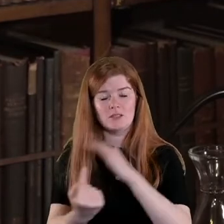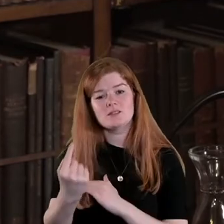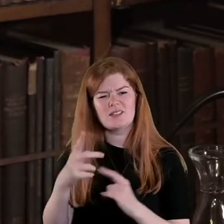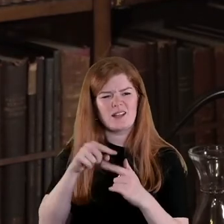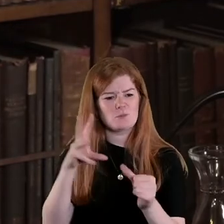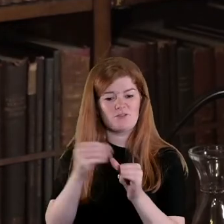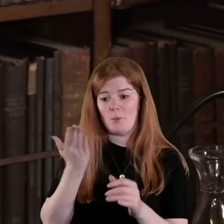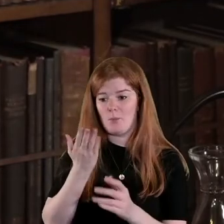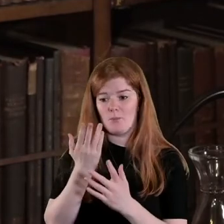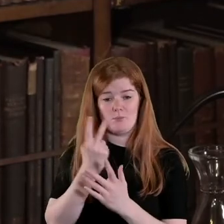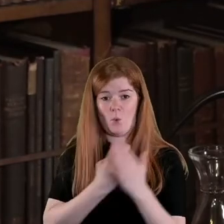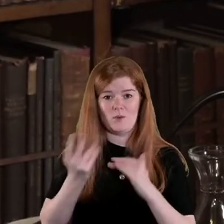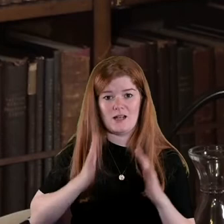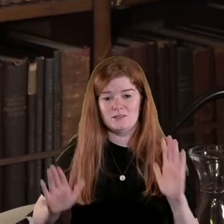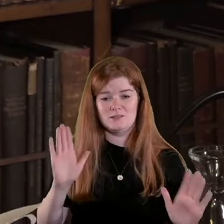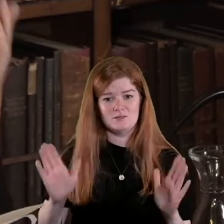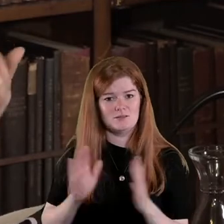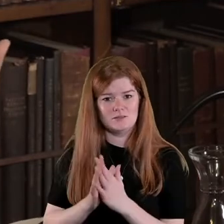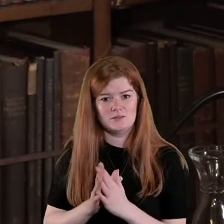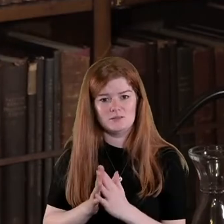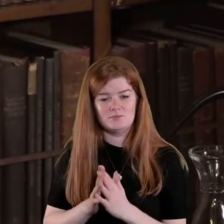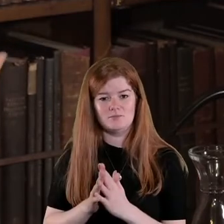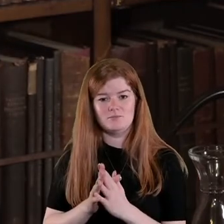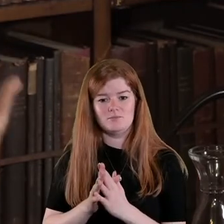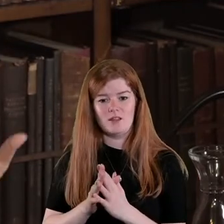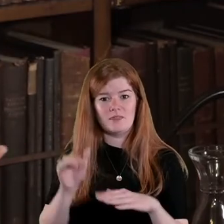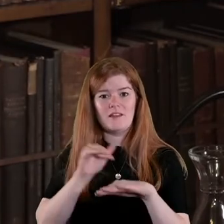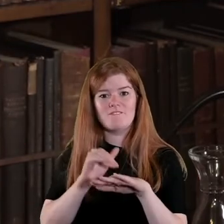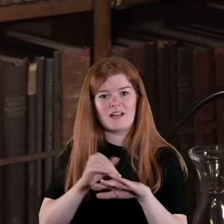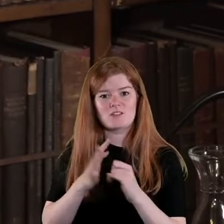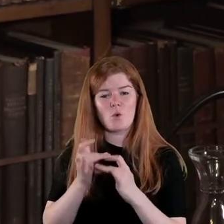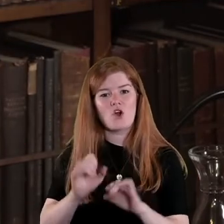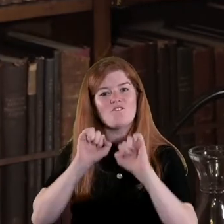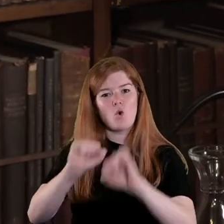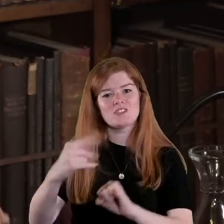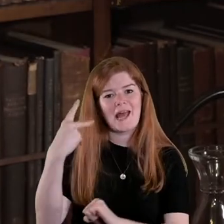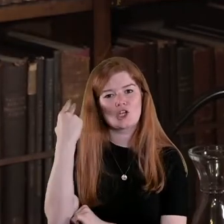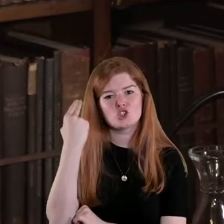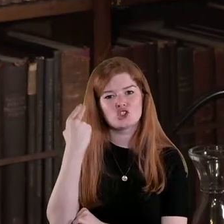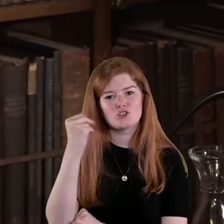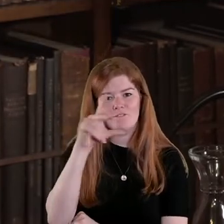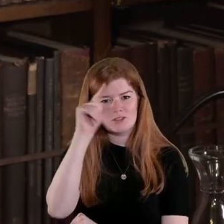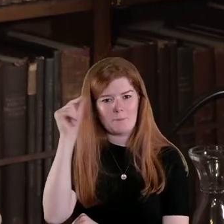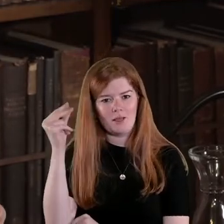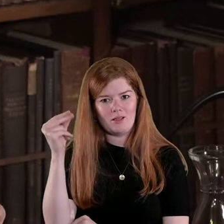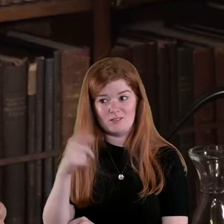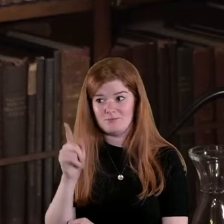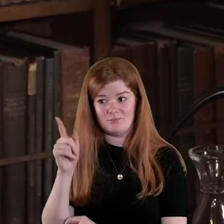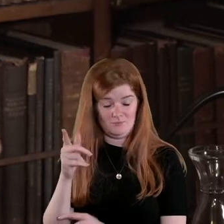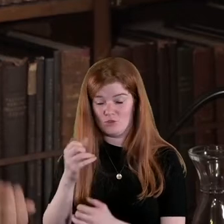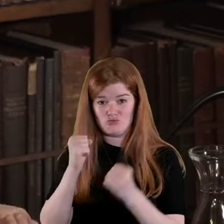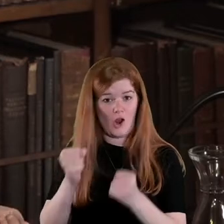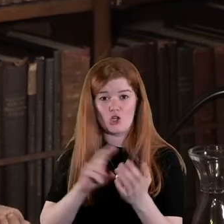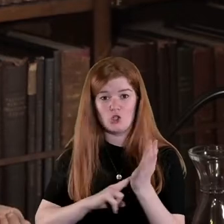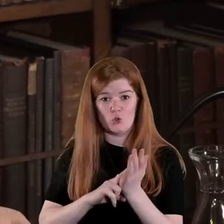by both sides the perpetration of forced hair cutting for instance seems to have been widely used